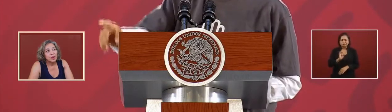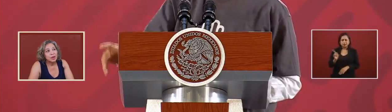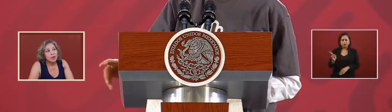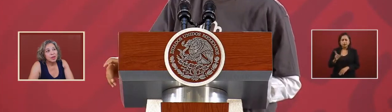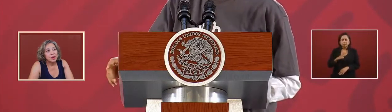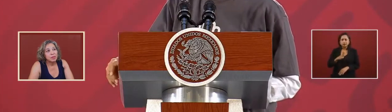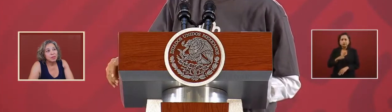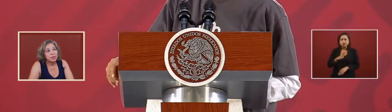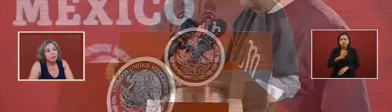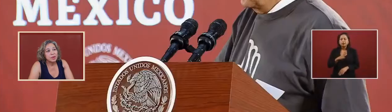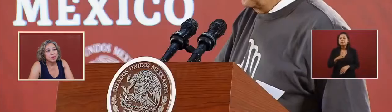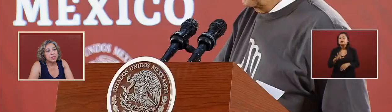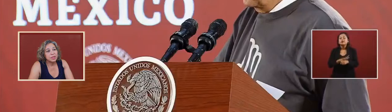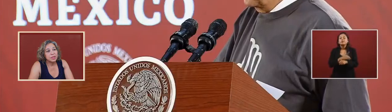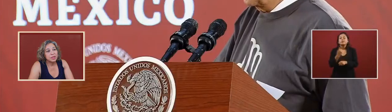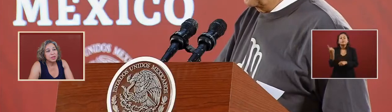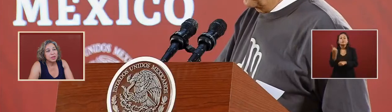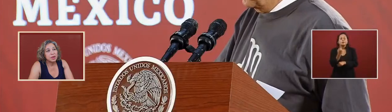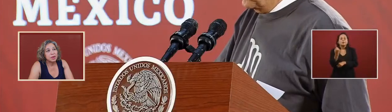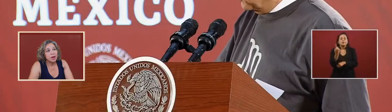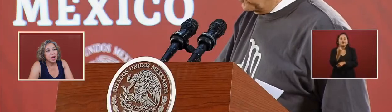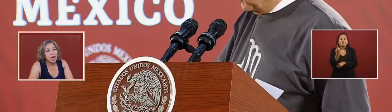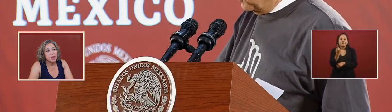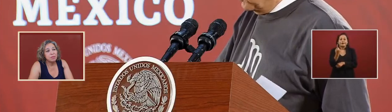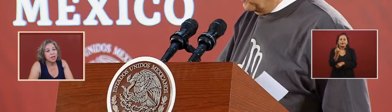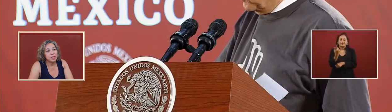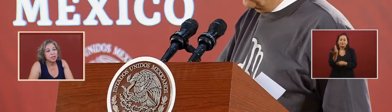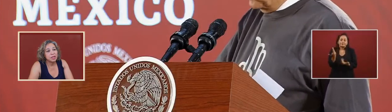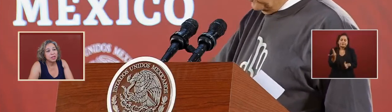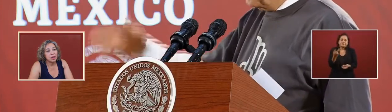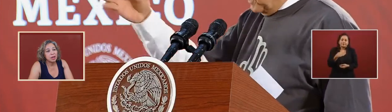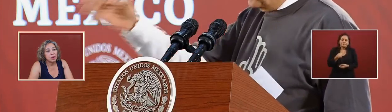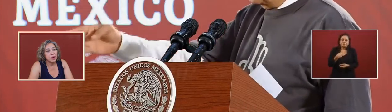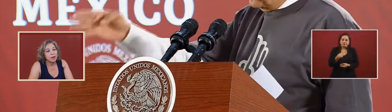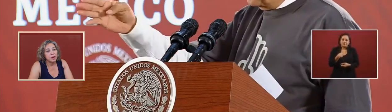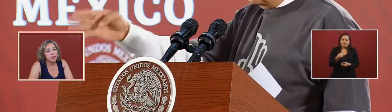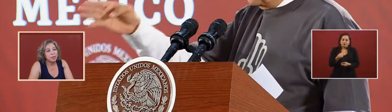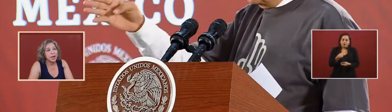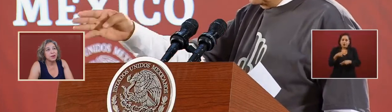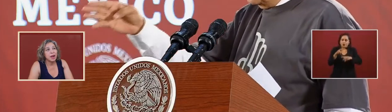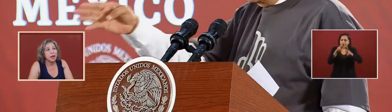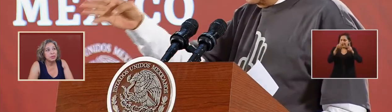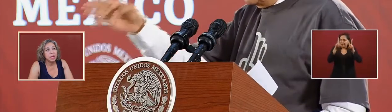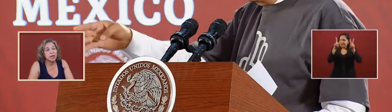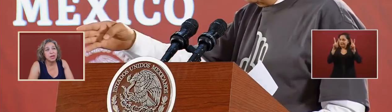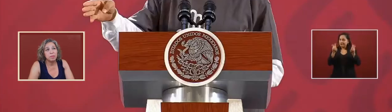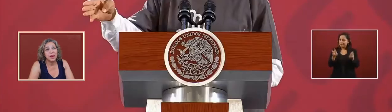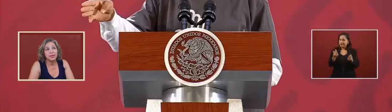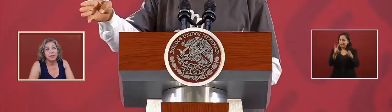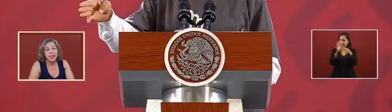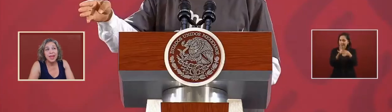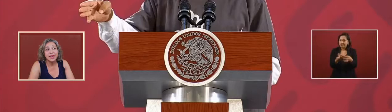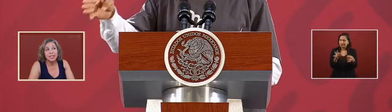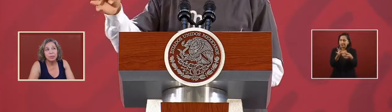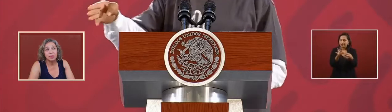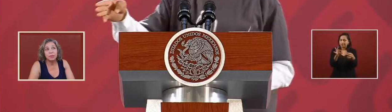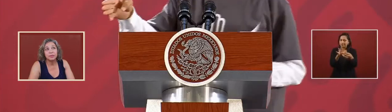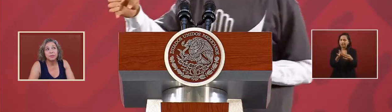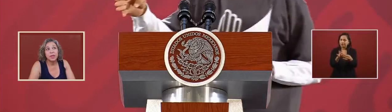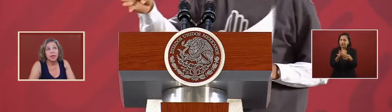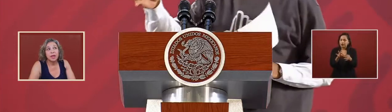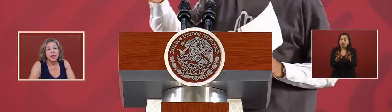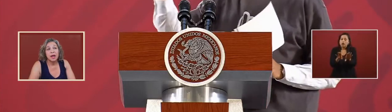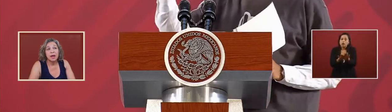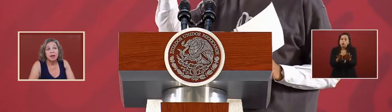there there was I am not talking about another matter I'm talking about that example